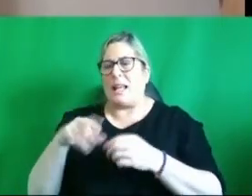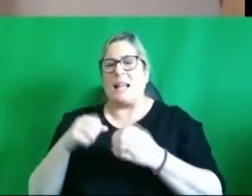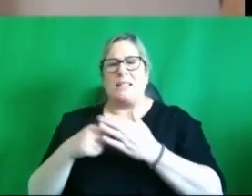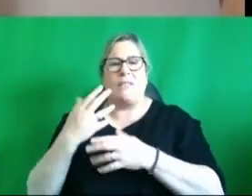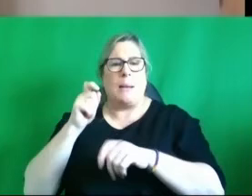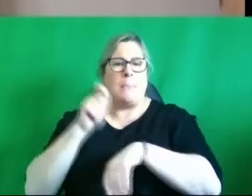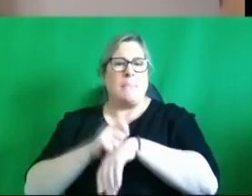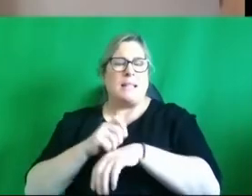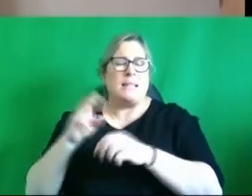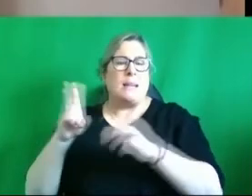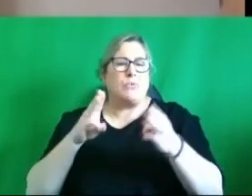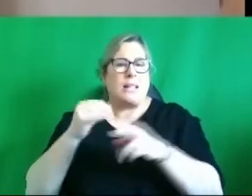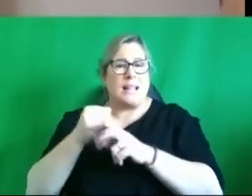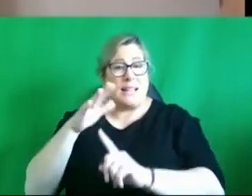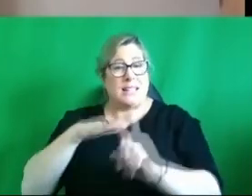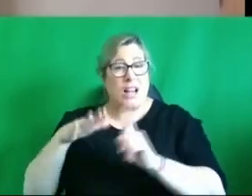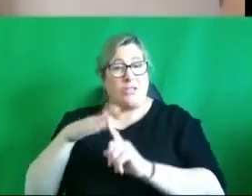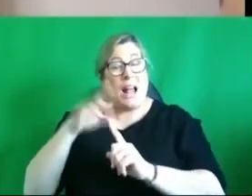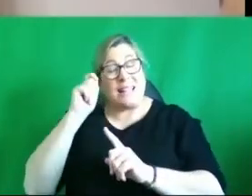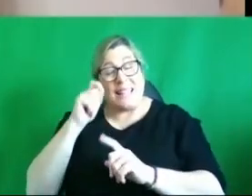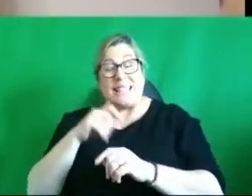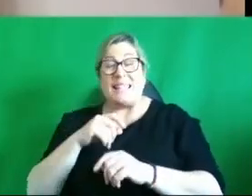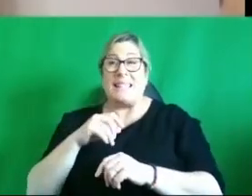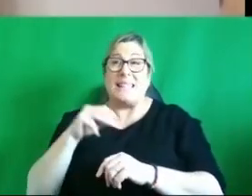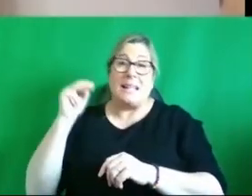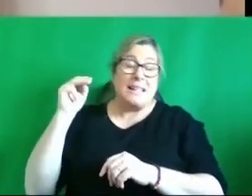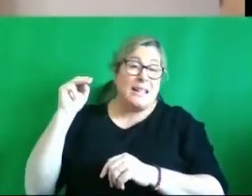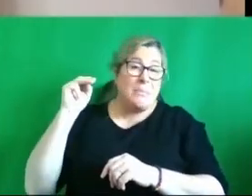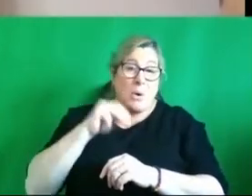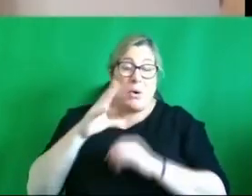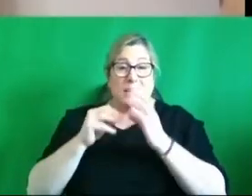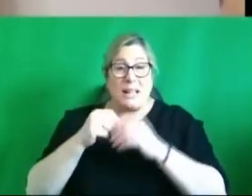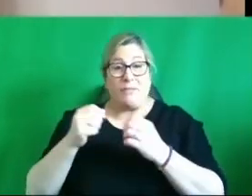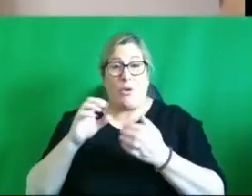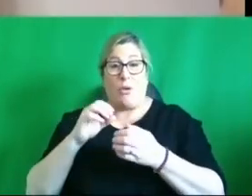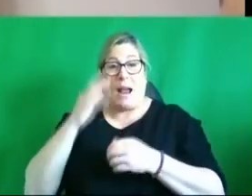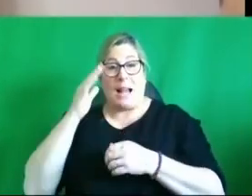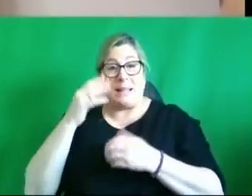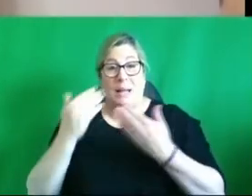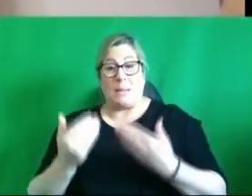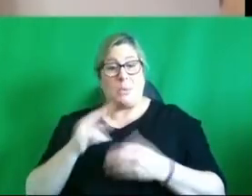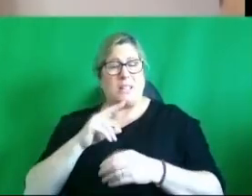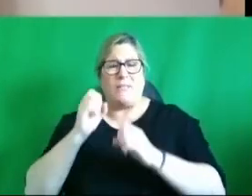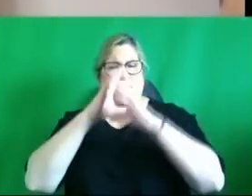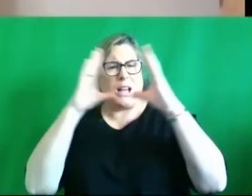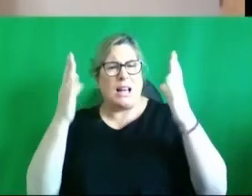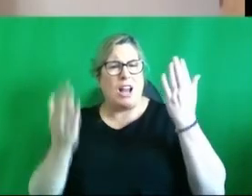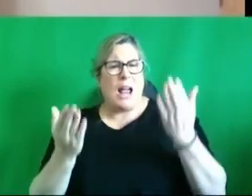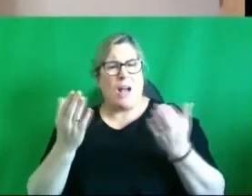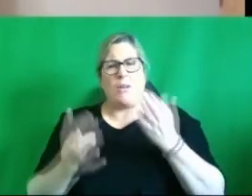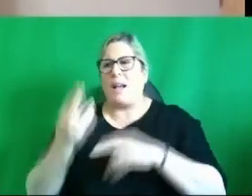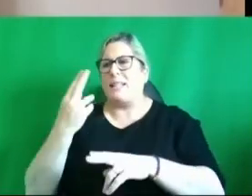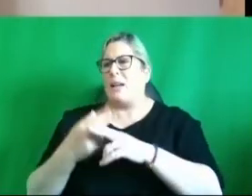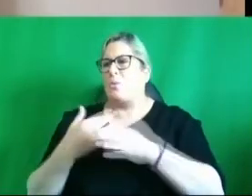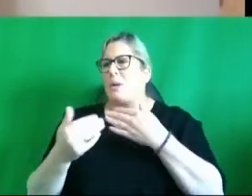this area i think a key difficulty in terms of academic research at the moment is it's not really clear how you go to find out what's happening